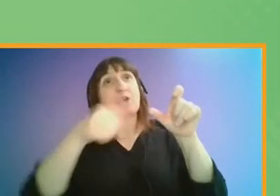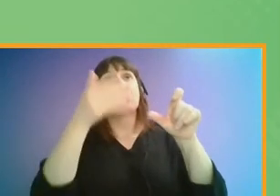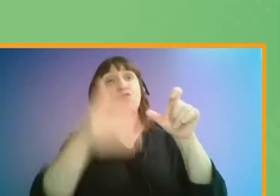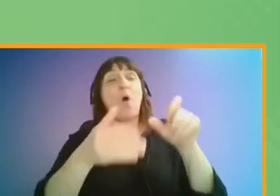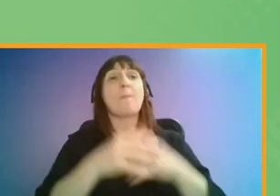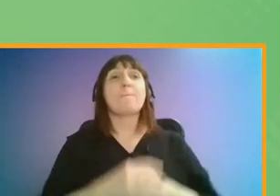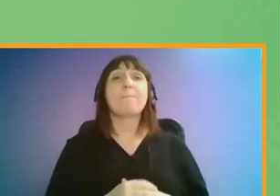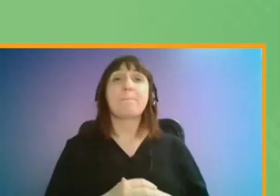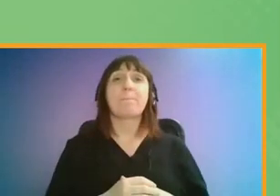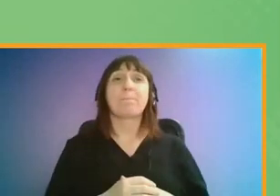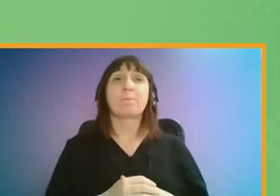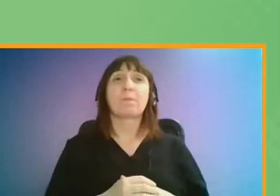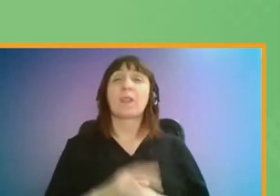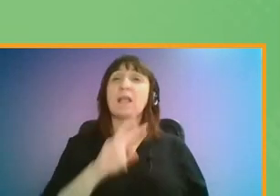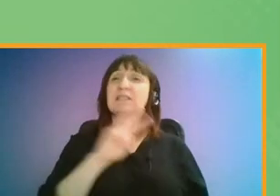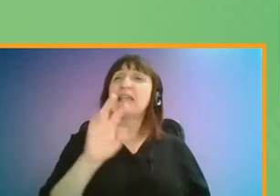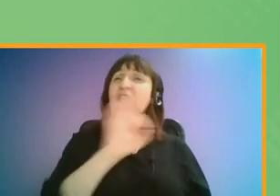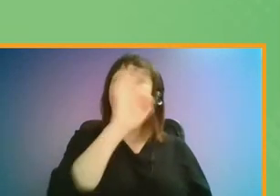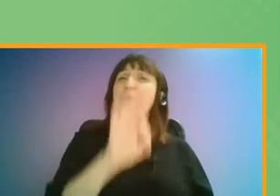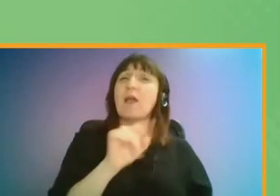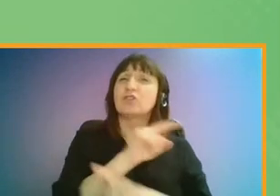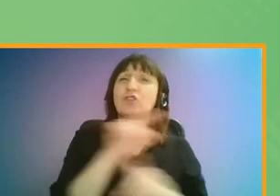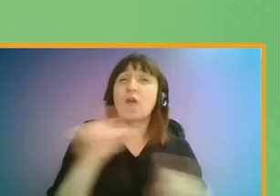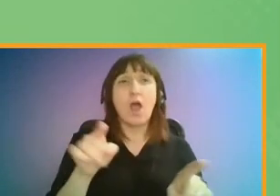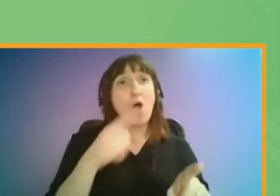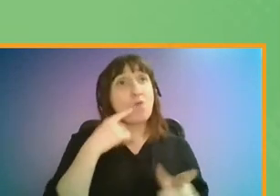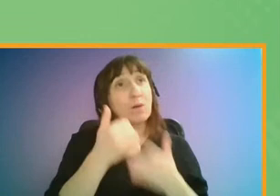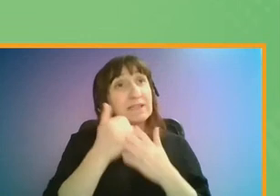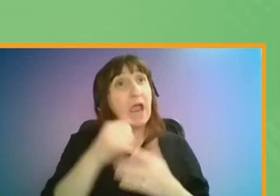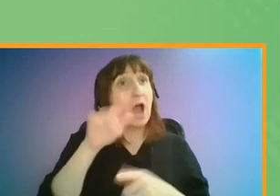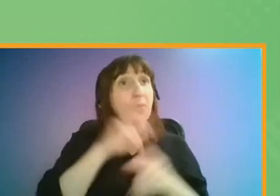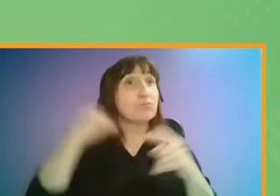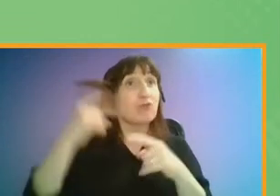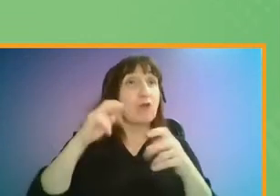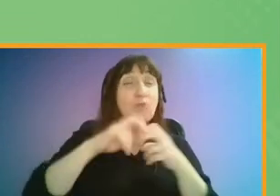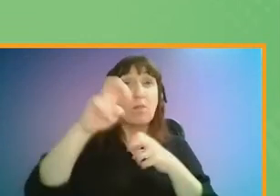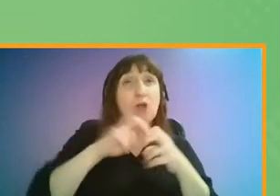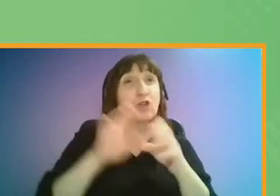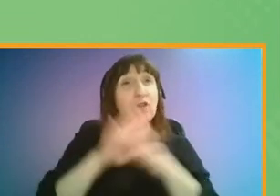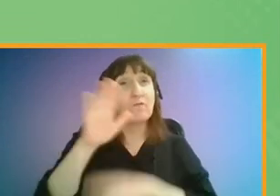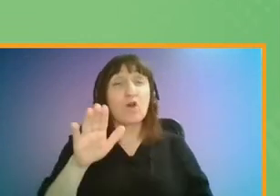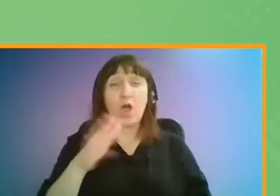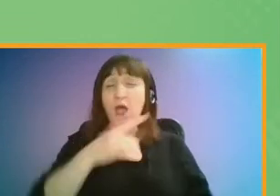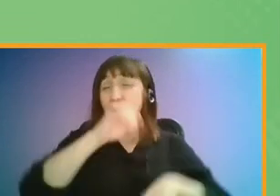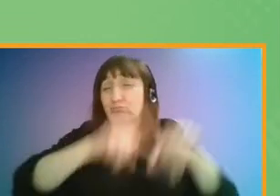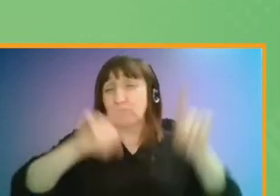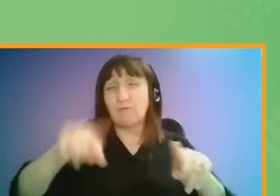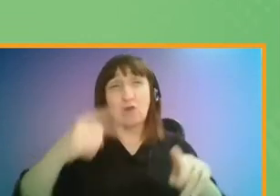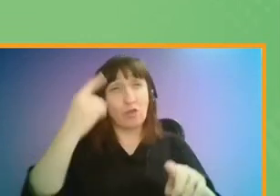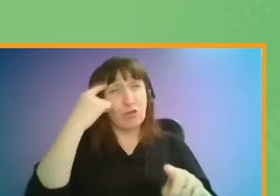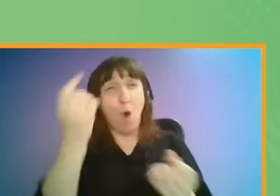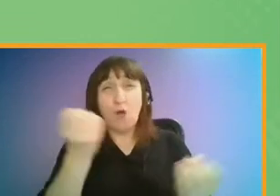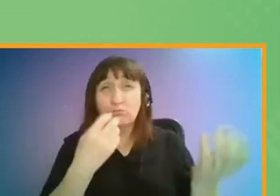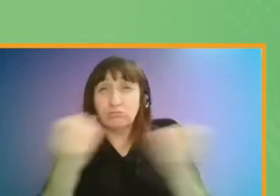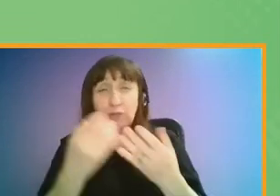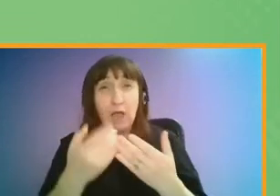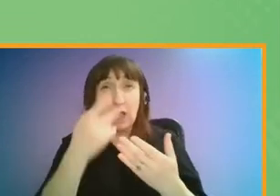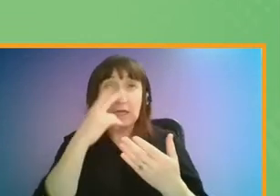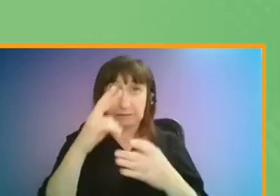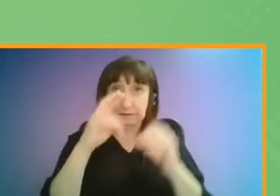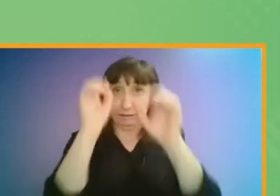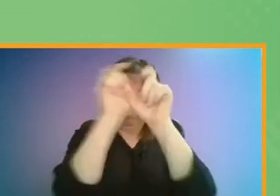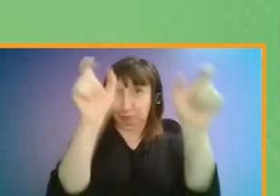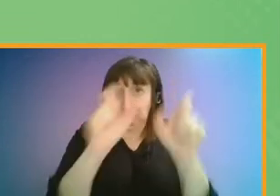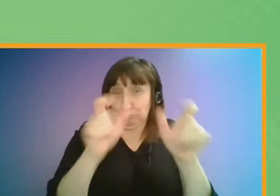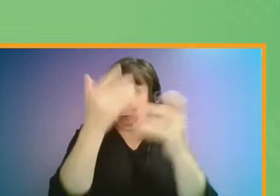Moving on to the second question, we asked what would help most when travelling around London in the future. We received a wide range of thoughts, some of which can be seen in the word cloud.